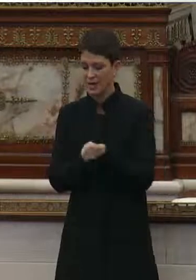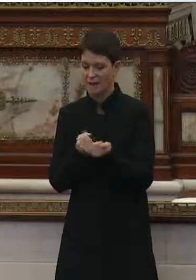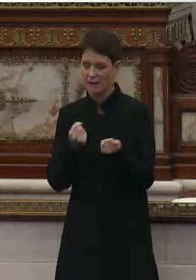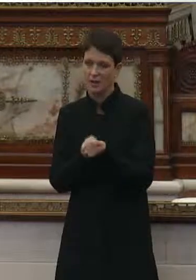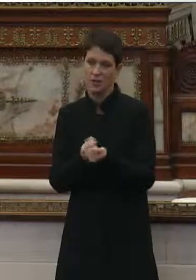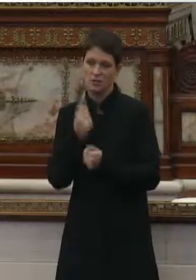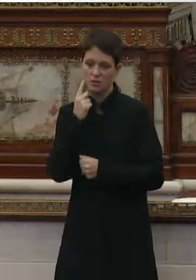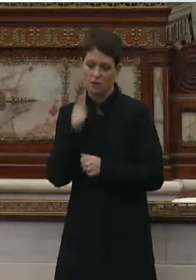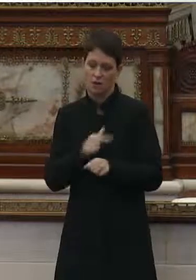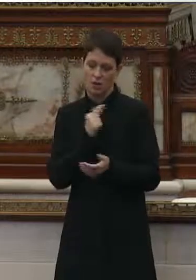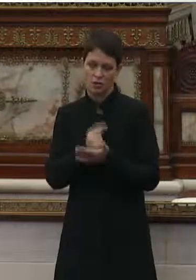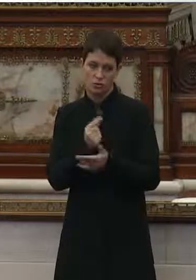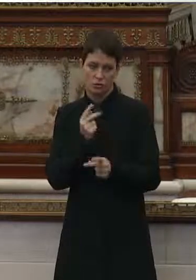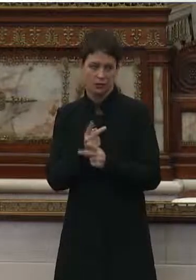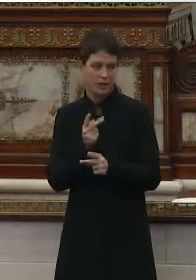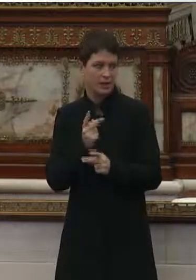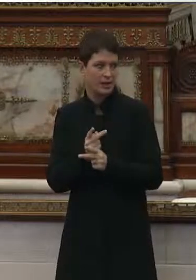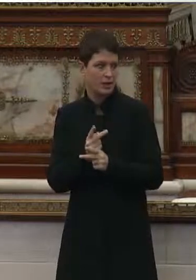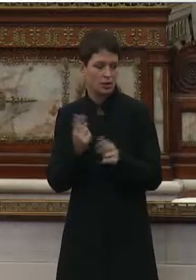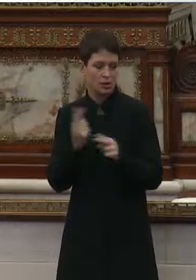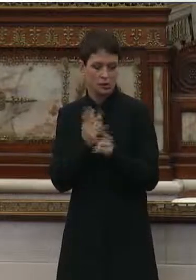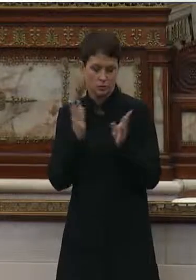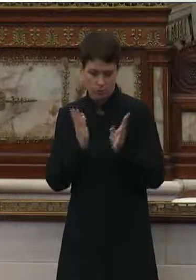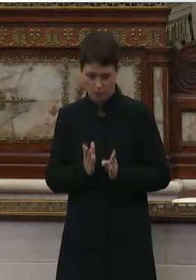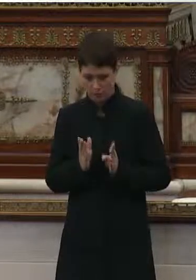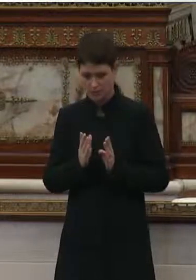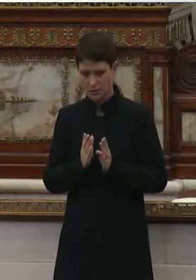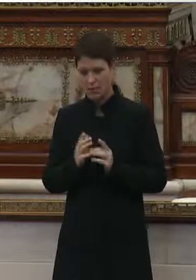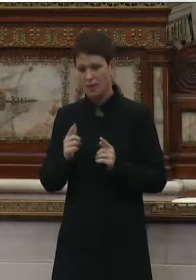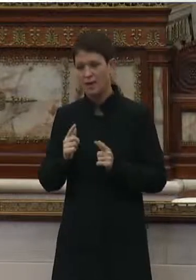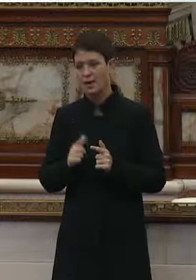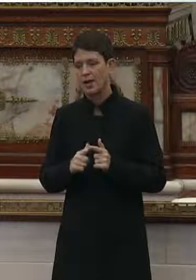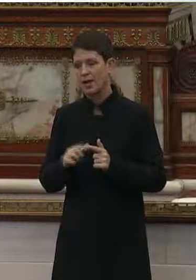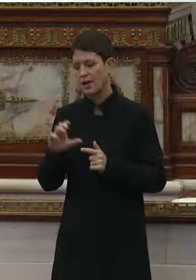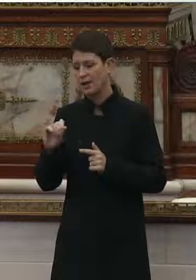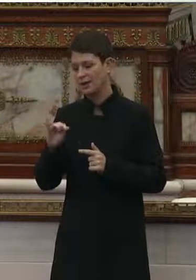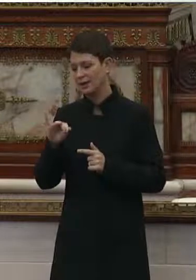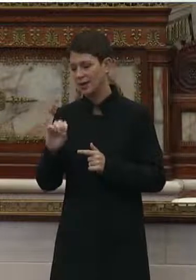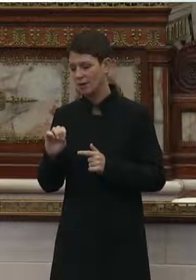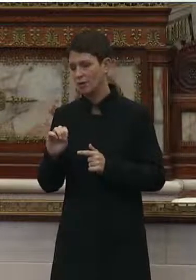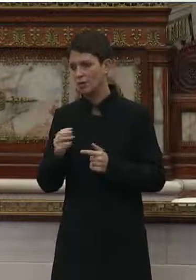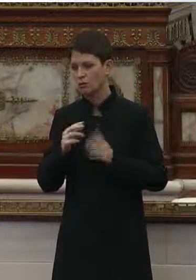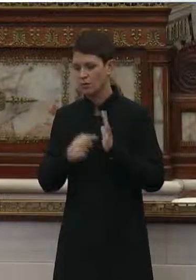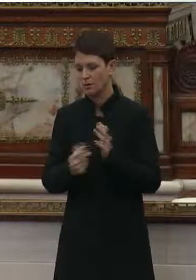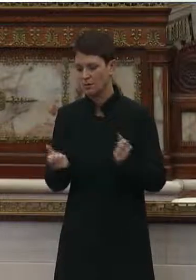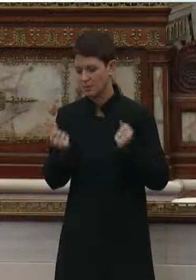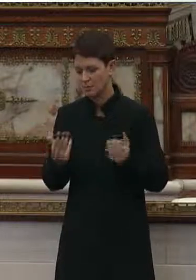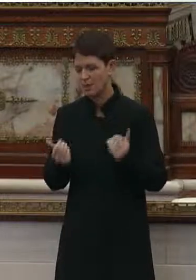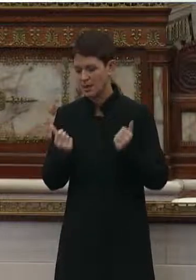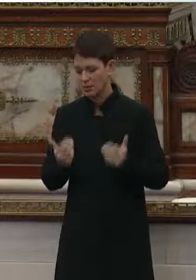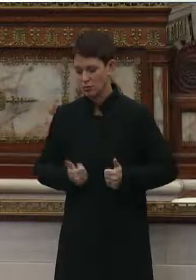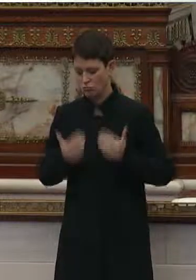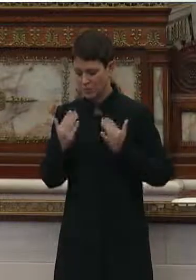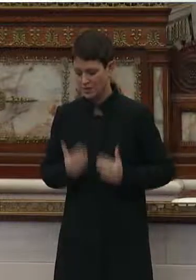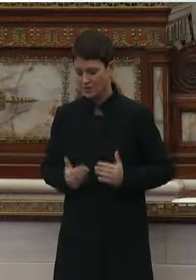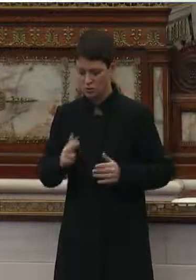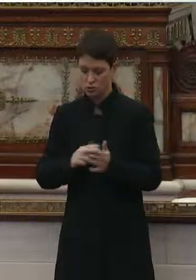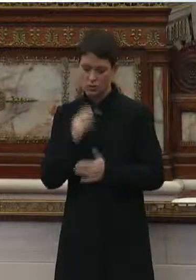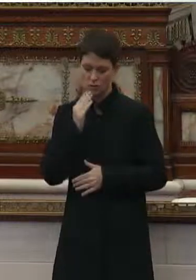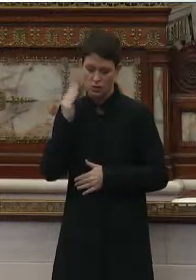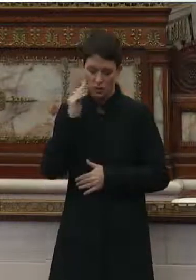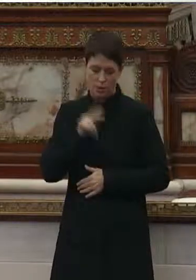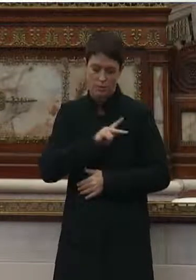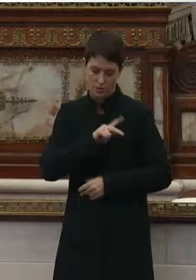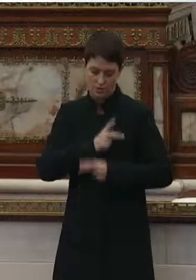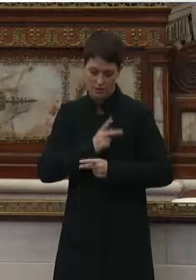long-term care consumers. And Cary represents thousands of residents in nursing facilities, personal care